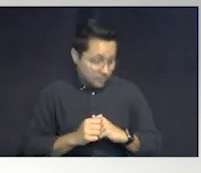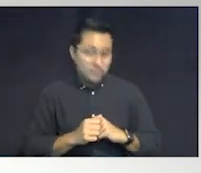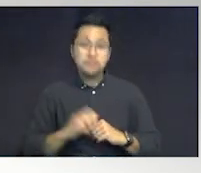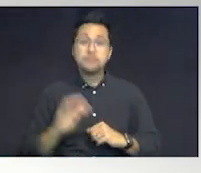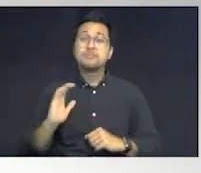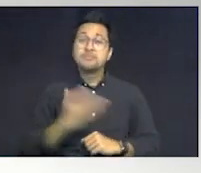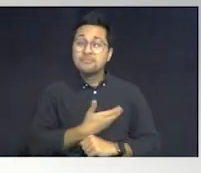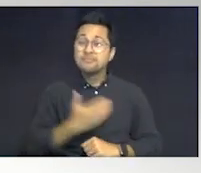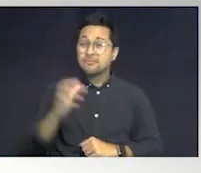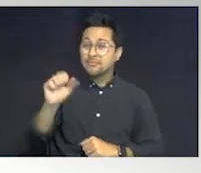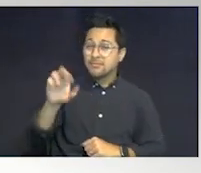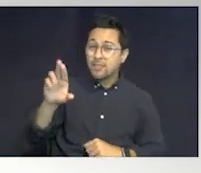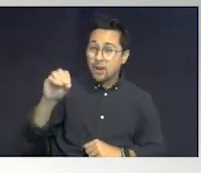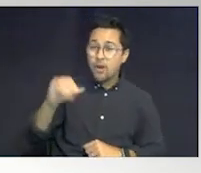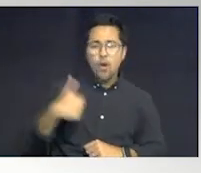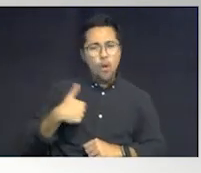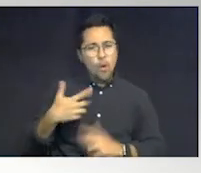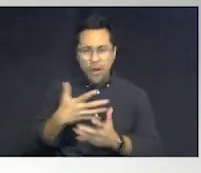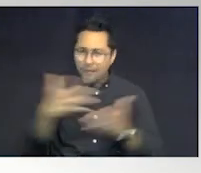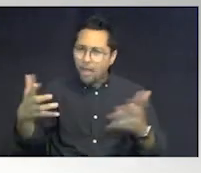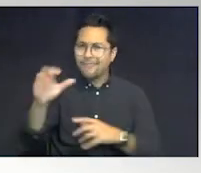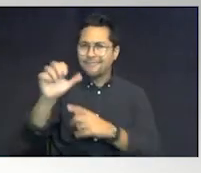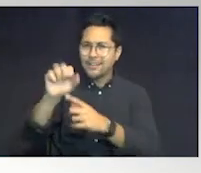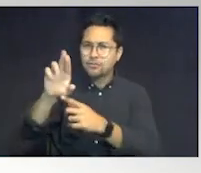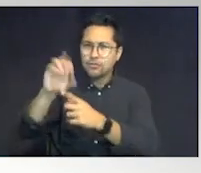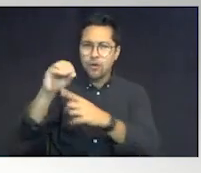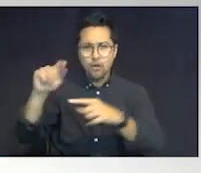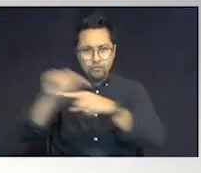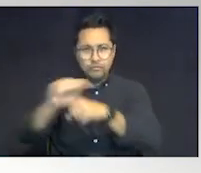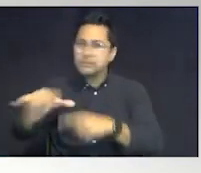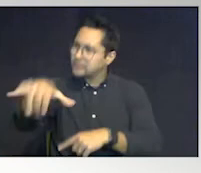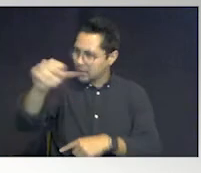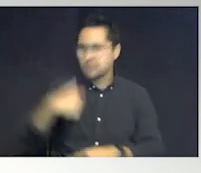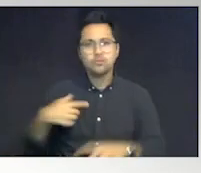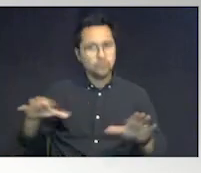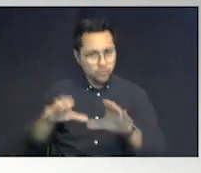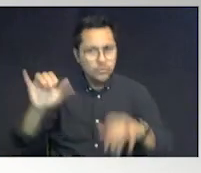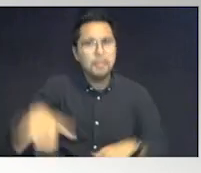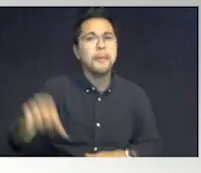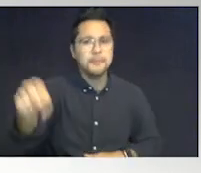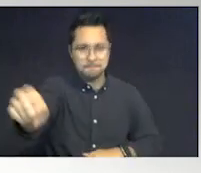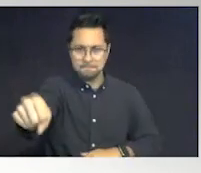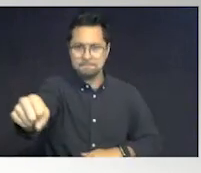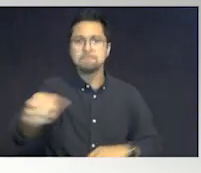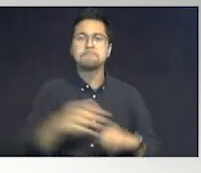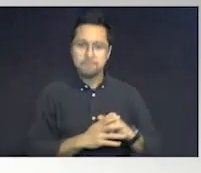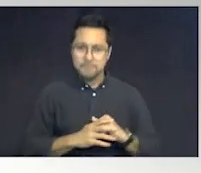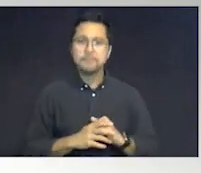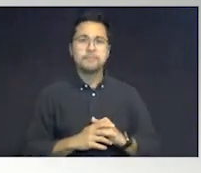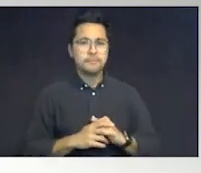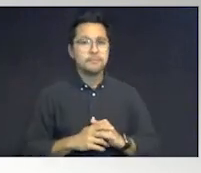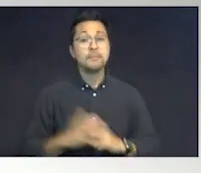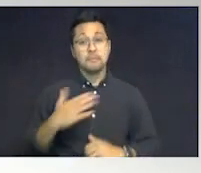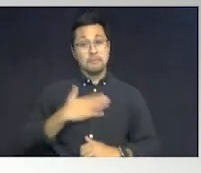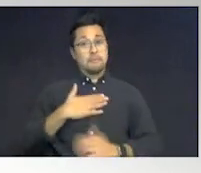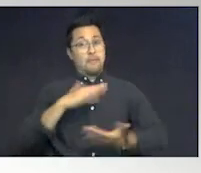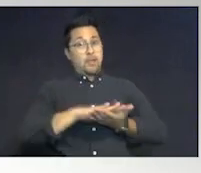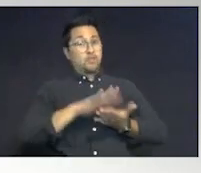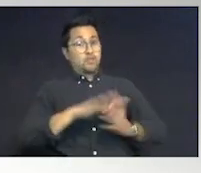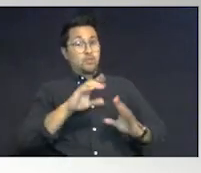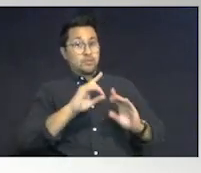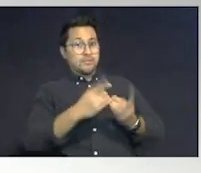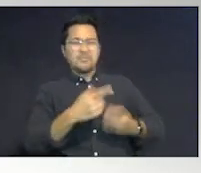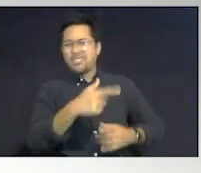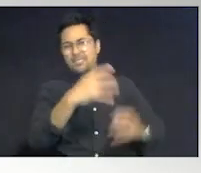Our SROs, we do tons of SRO training. We absolutely do tons of SRO training. At my school district,